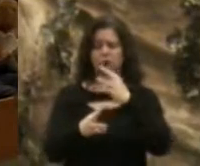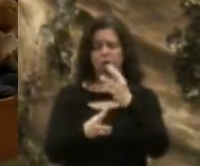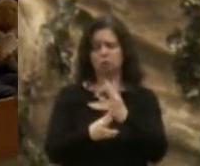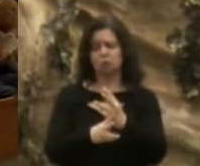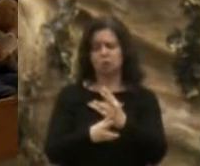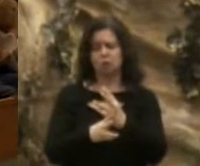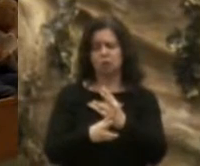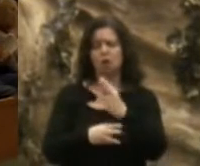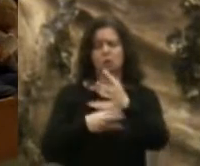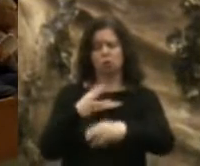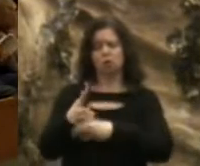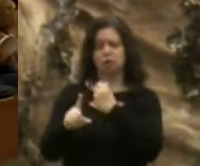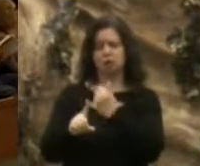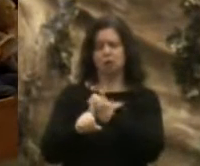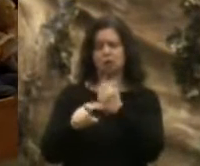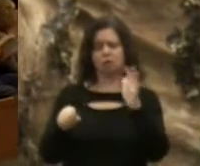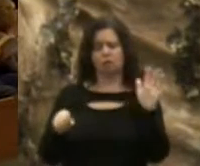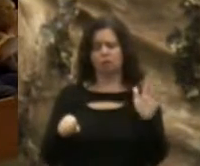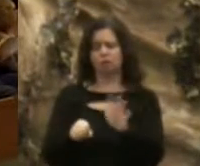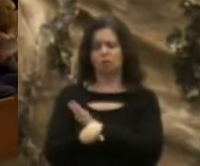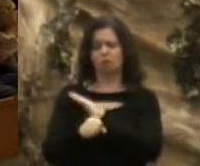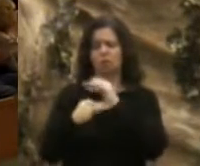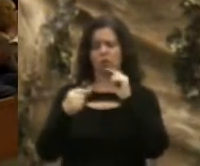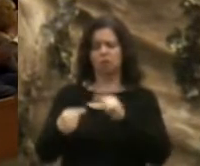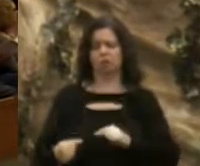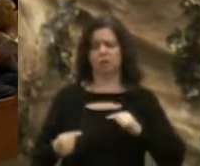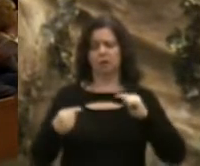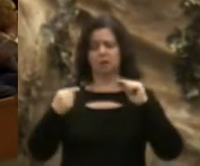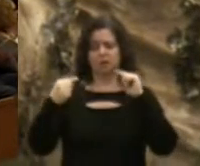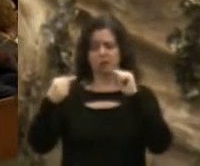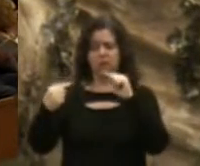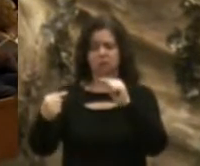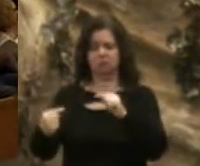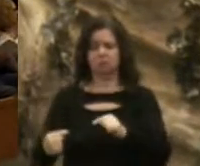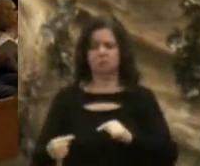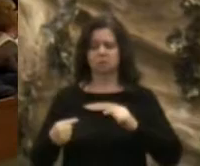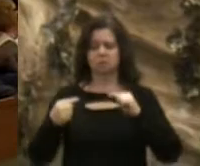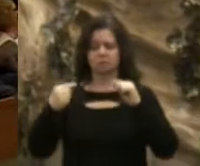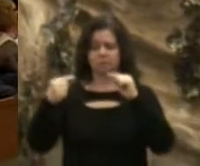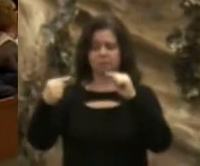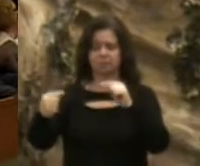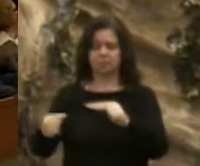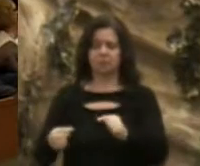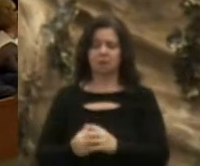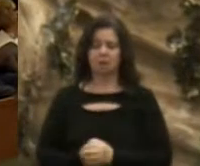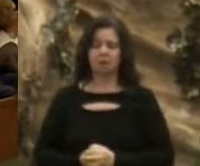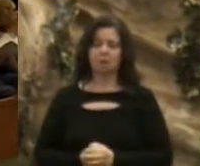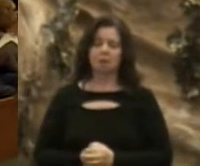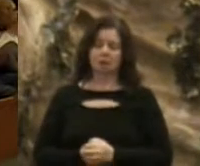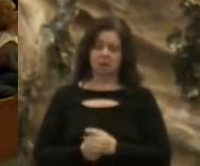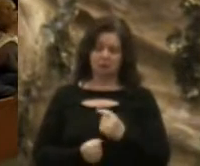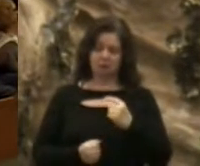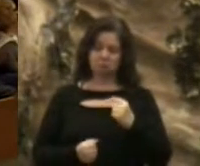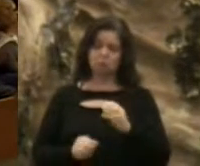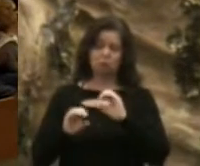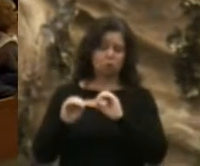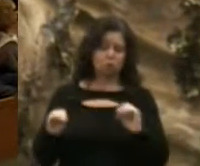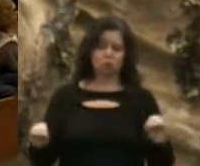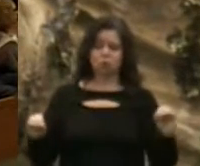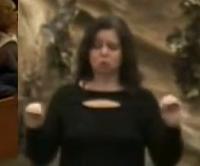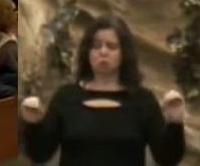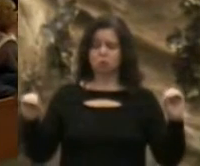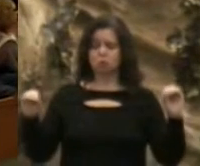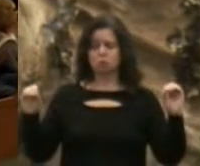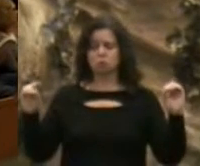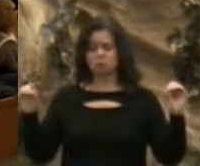of war. Yet there's sickness, toil or danger, that place to which I go.